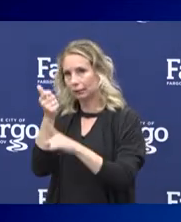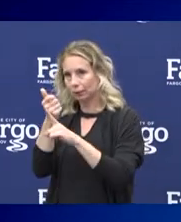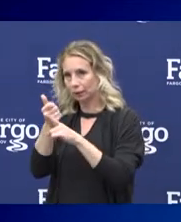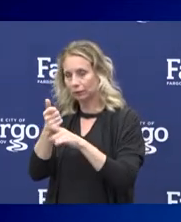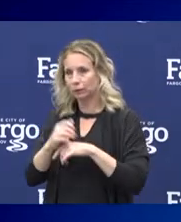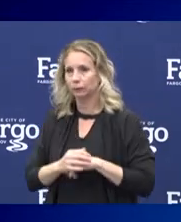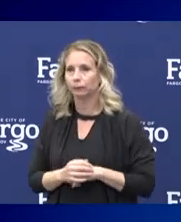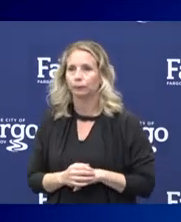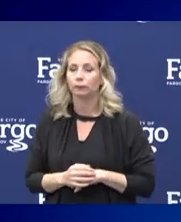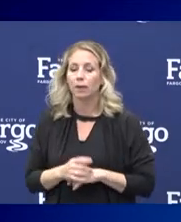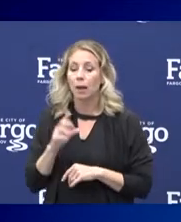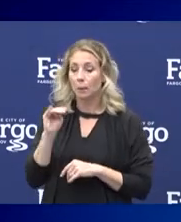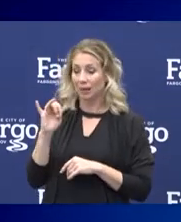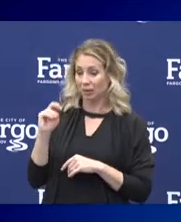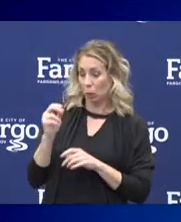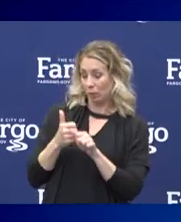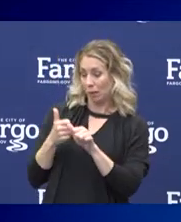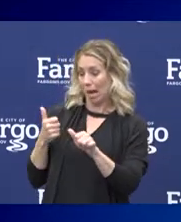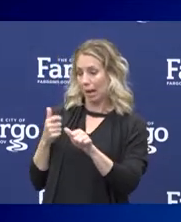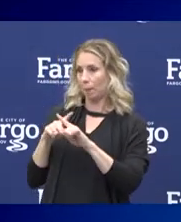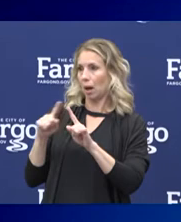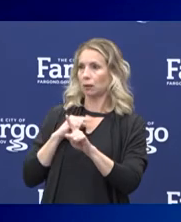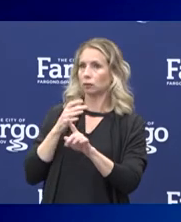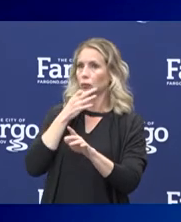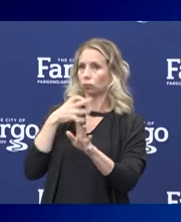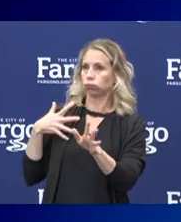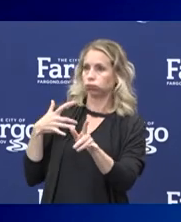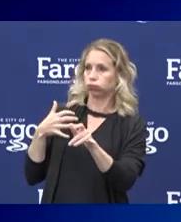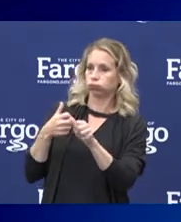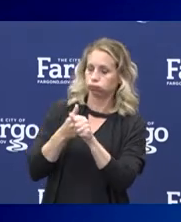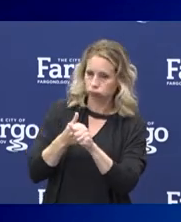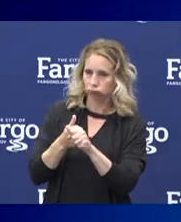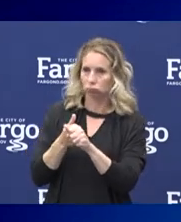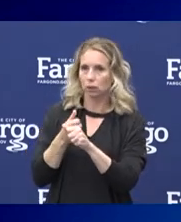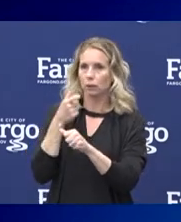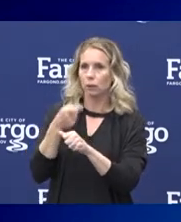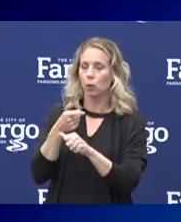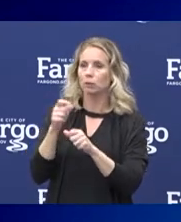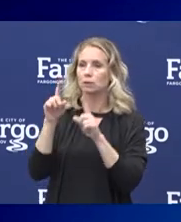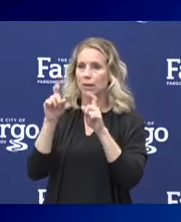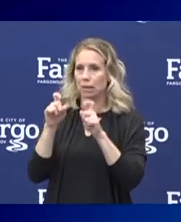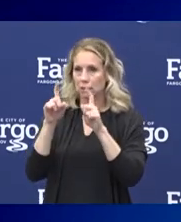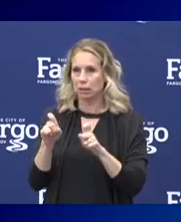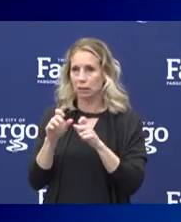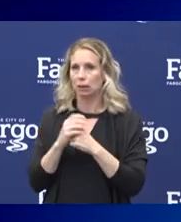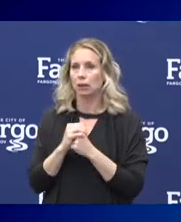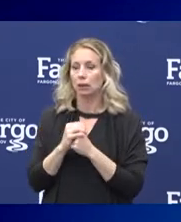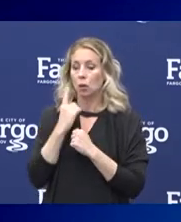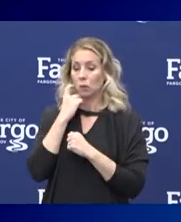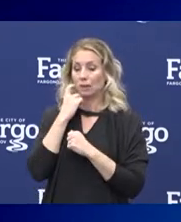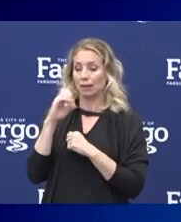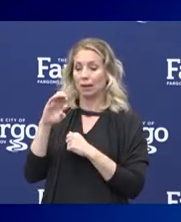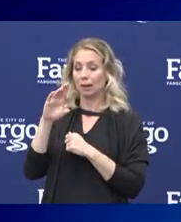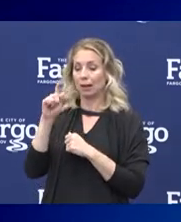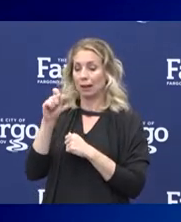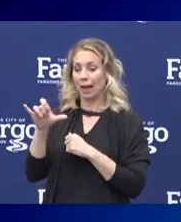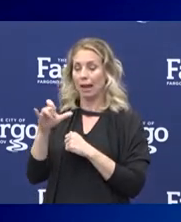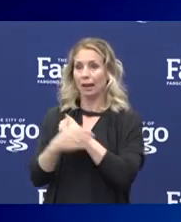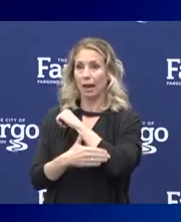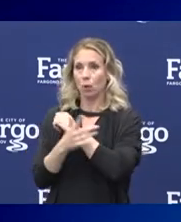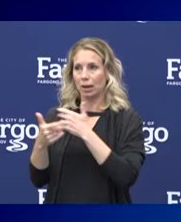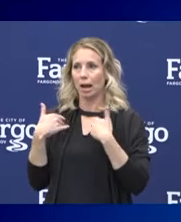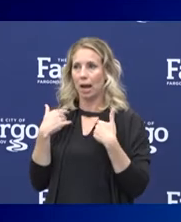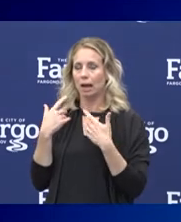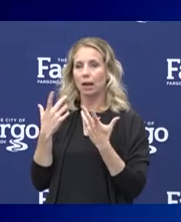capability, but they're rapidly catching up with that. And in fact, Clay County hosted a large testing event recently that I think will be addressed